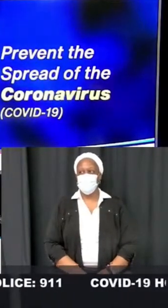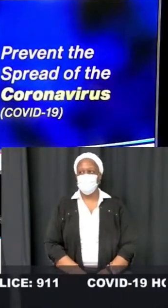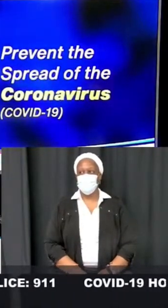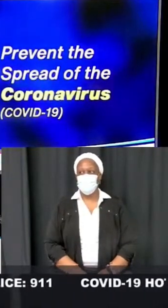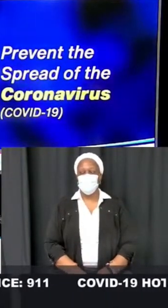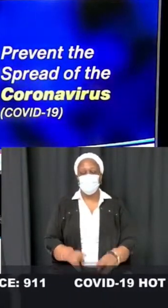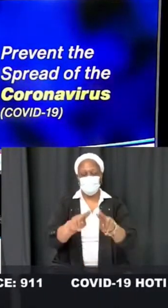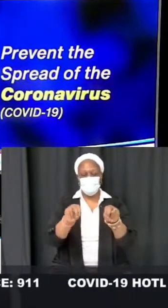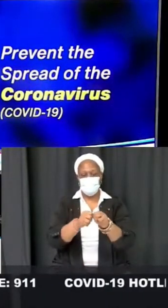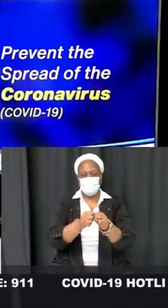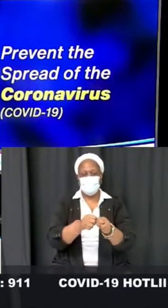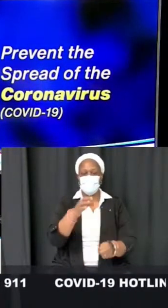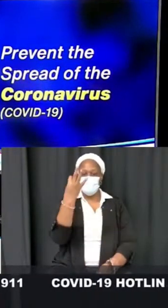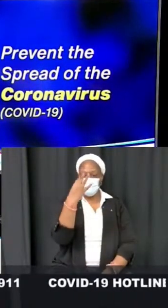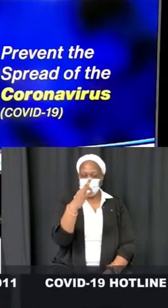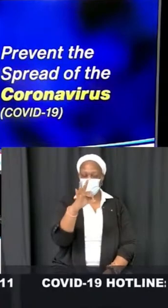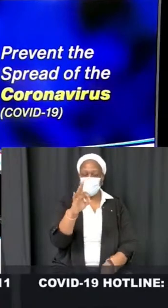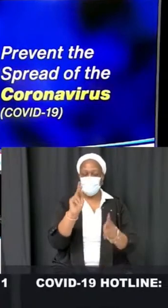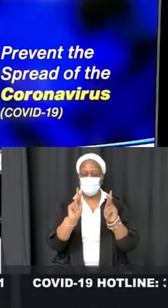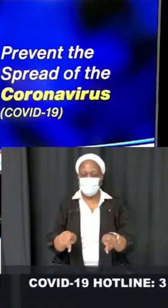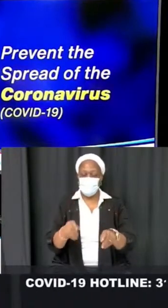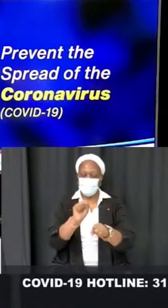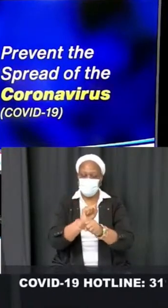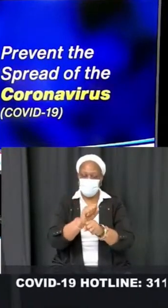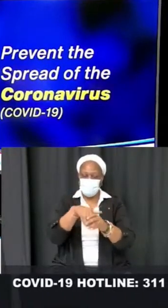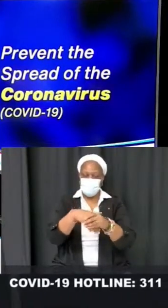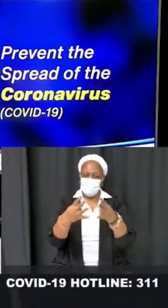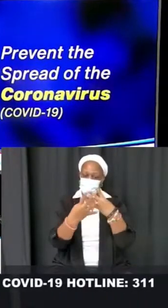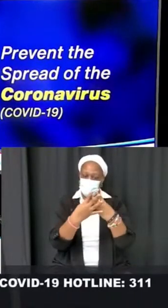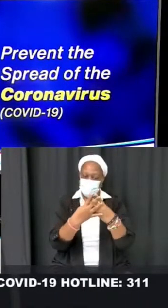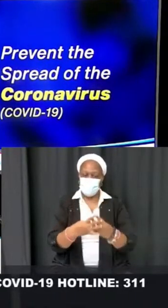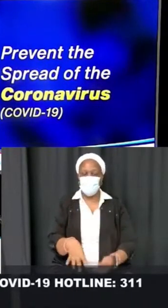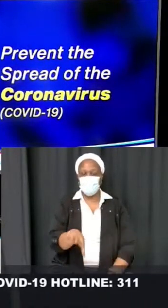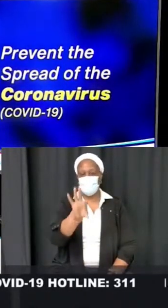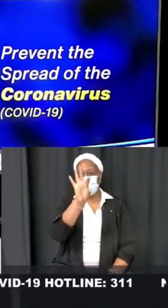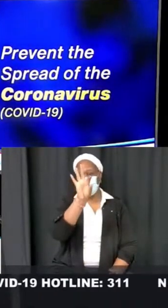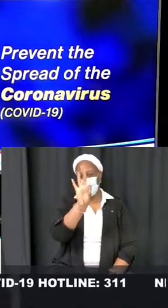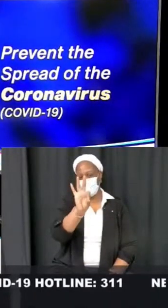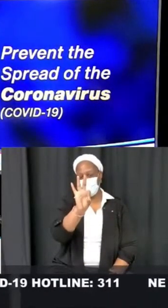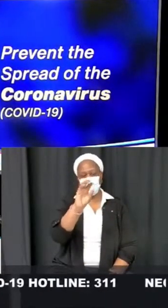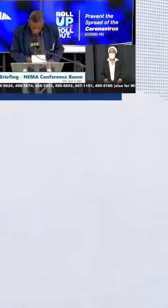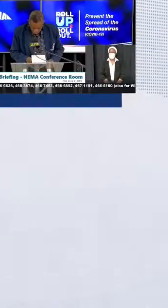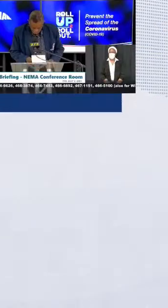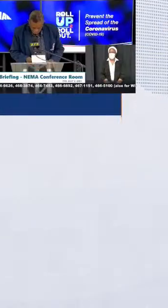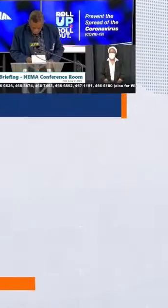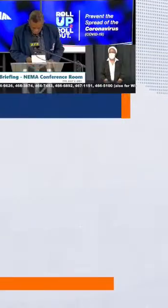While in Nevis, there are 19 staff members, of which 9 have been vaccinated.